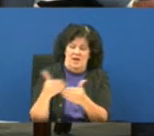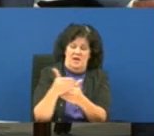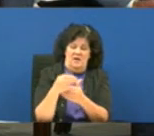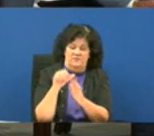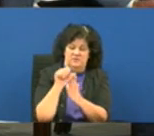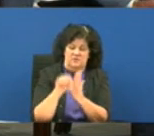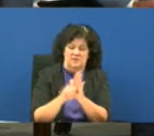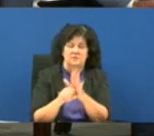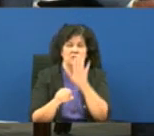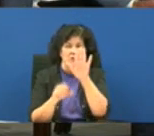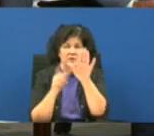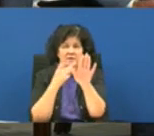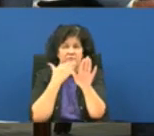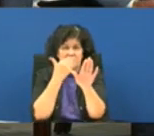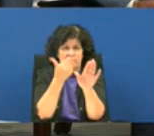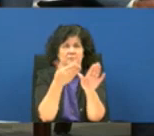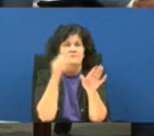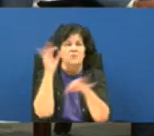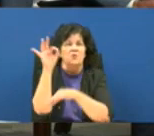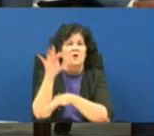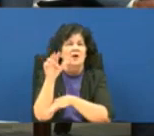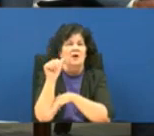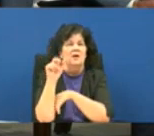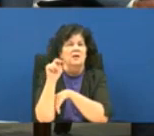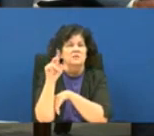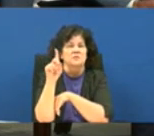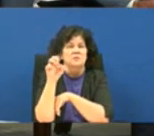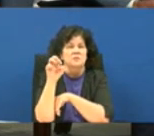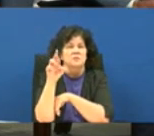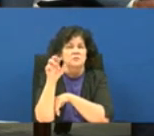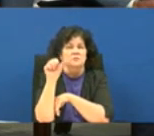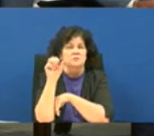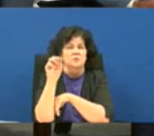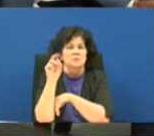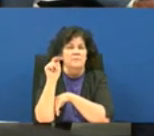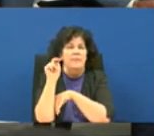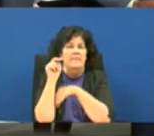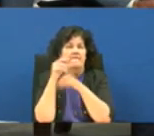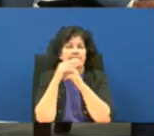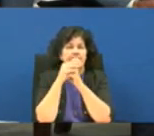you're welcome and uh reverend anderson you can have my last couple minutes to finish your statement